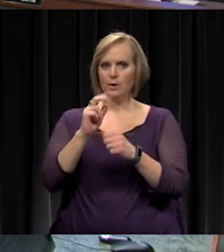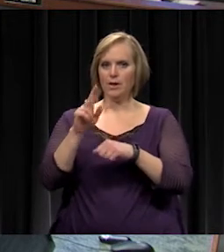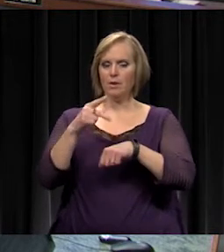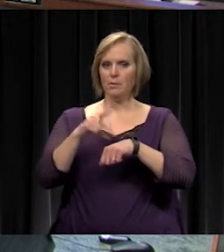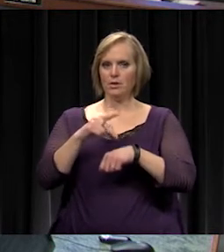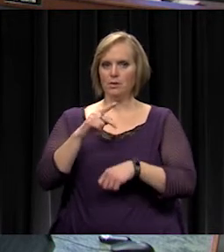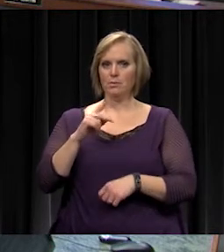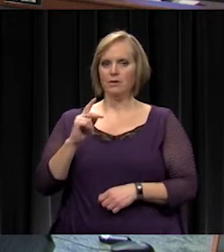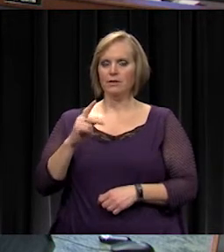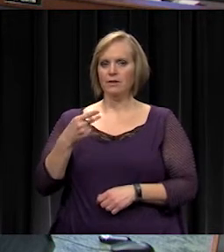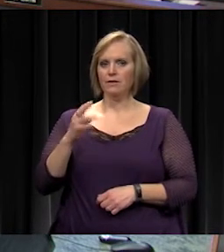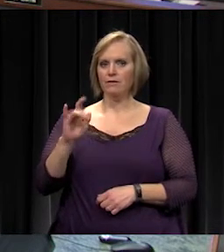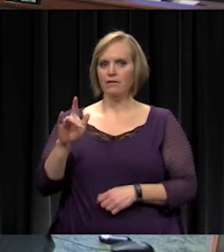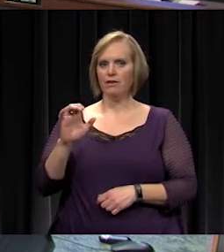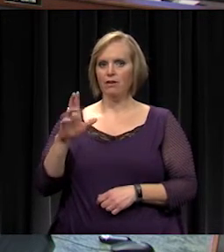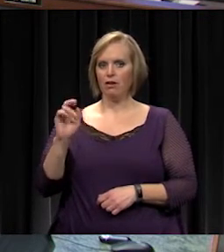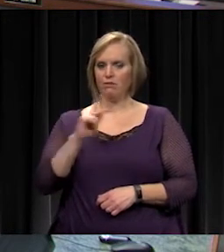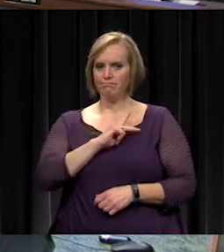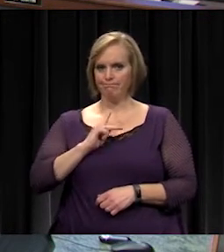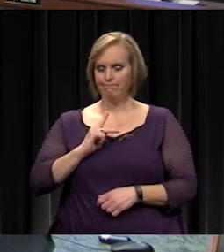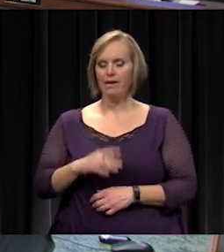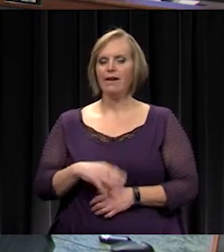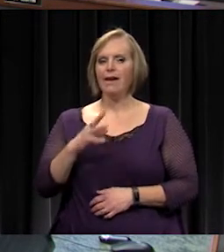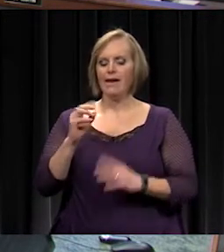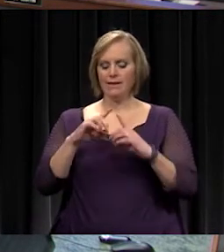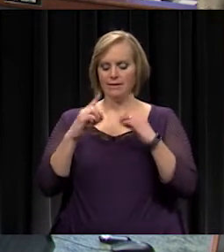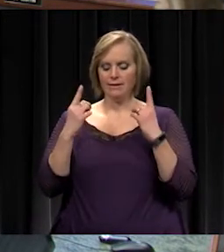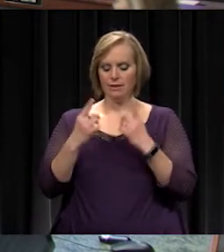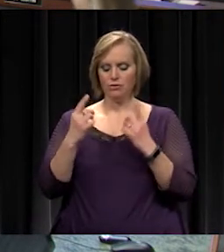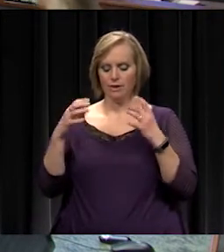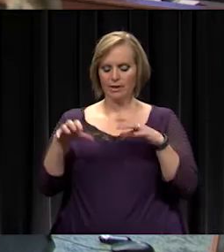and District Athletic and Activities Director Tim Brady.